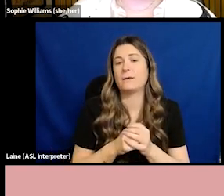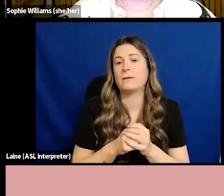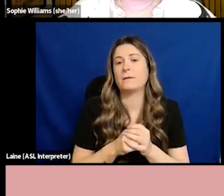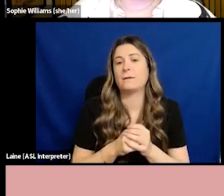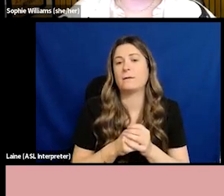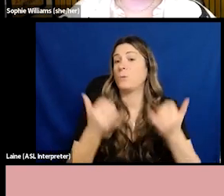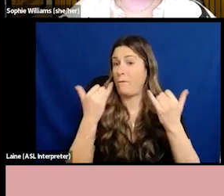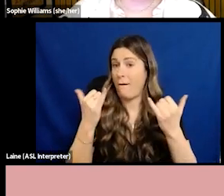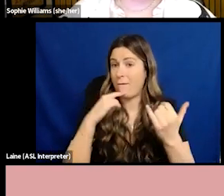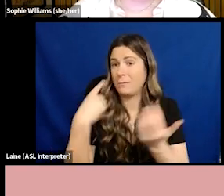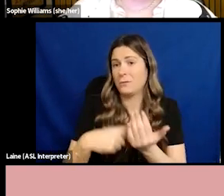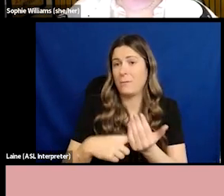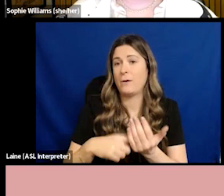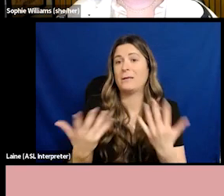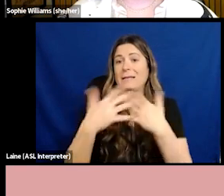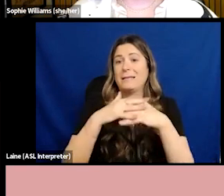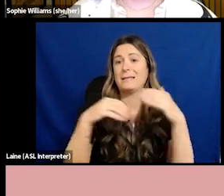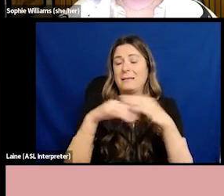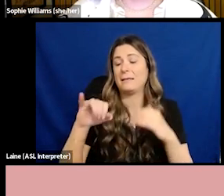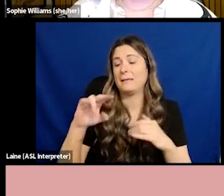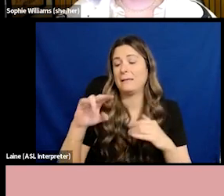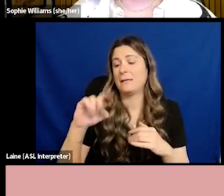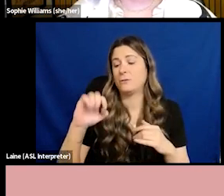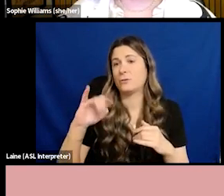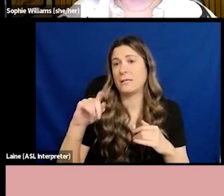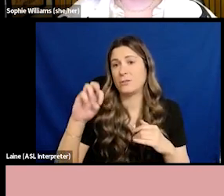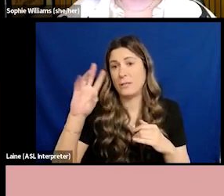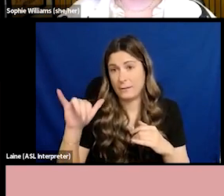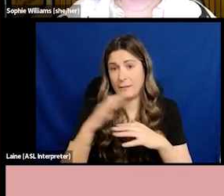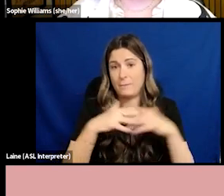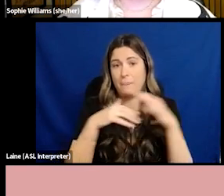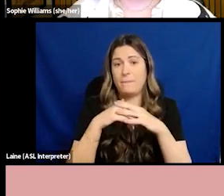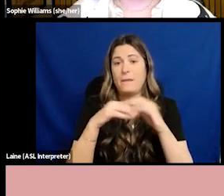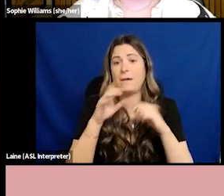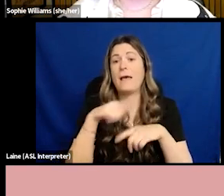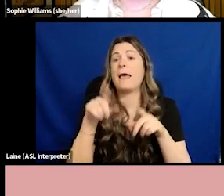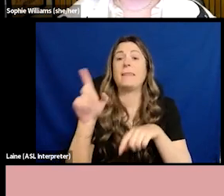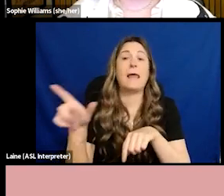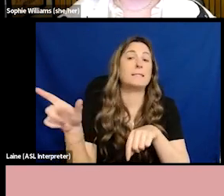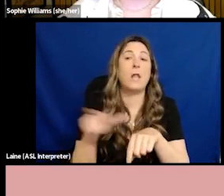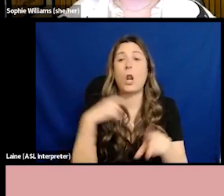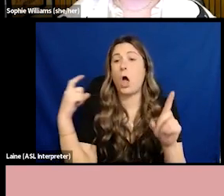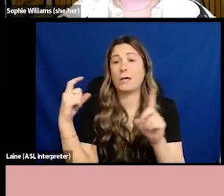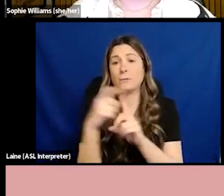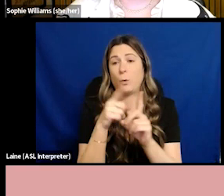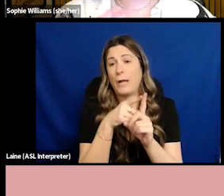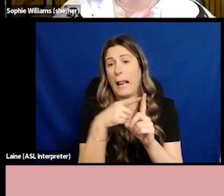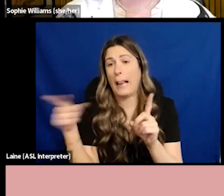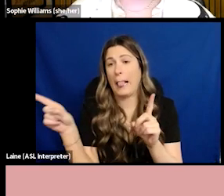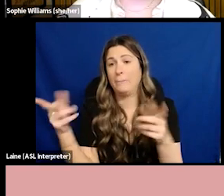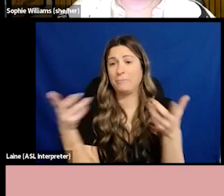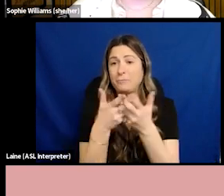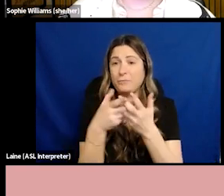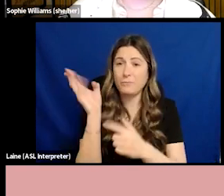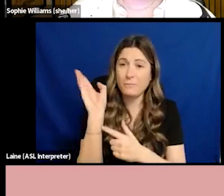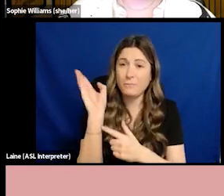intersectionality. So intersectionality is the longest word to try to fit into a presentation or into a book, and it will mess up